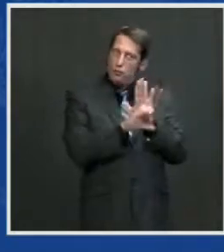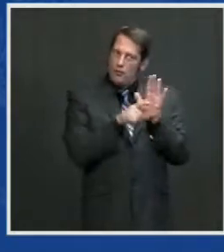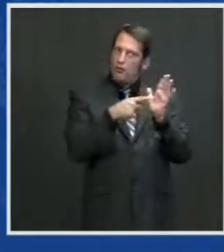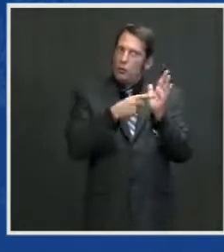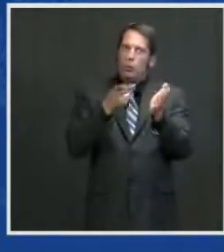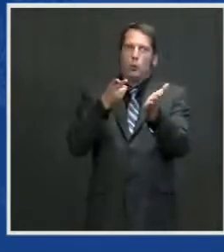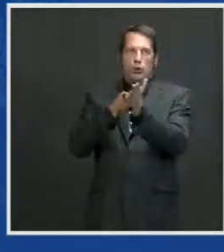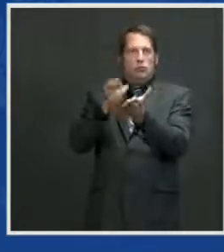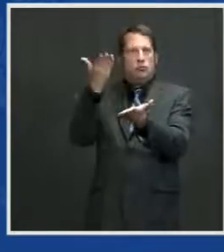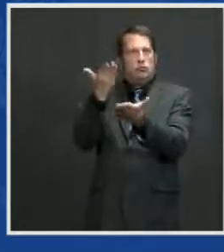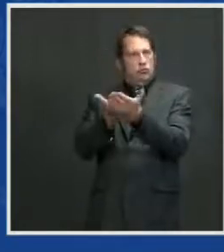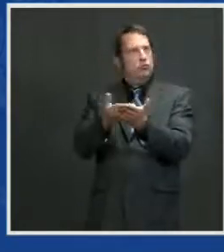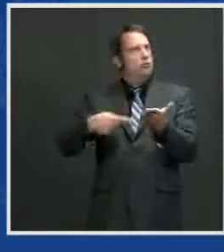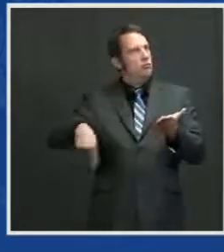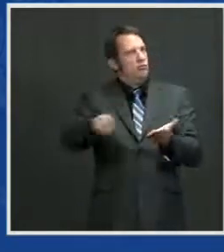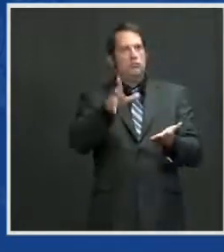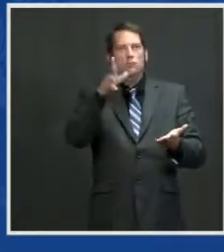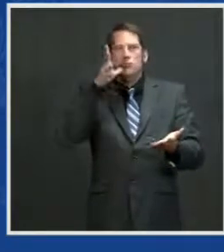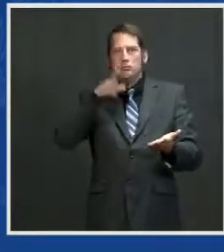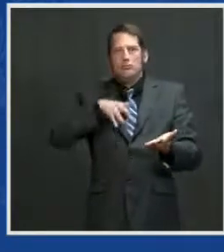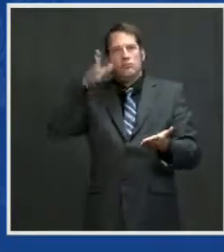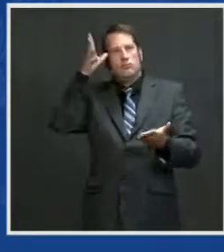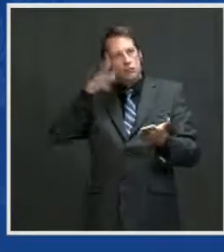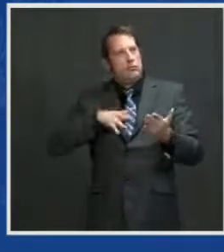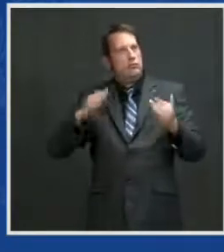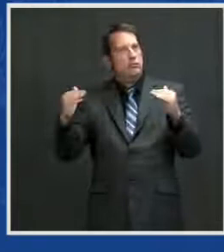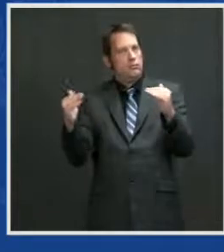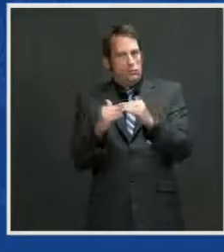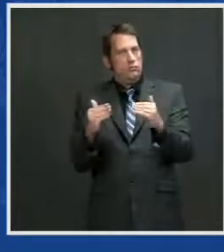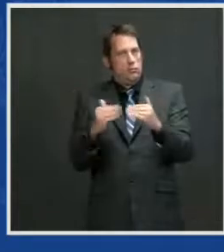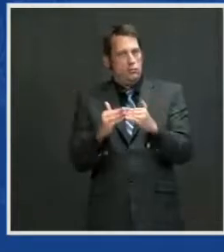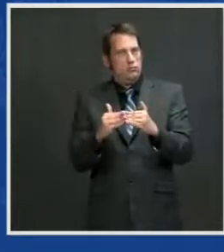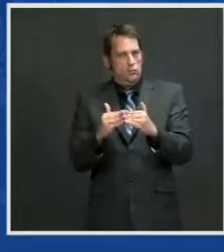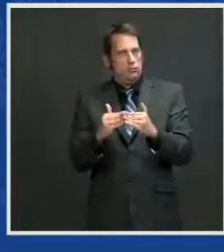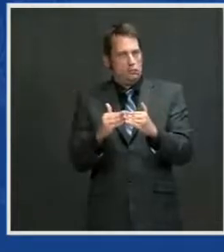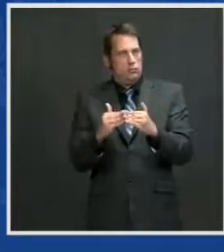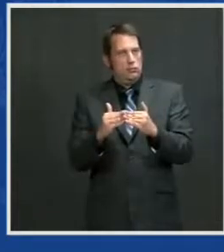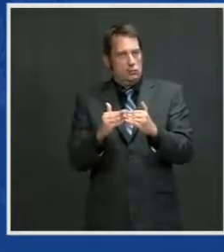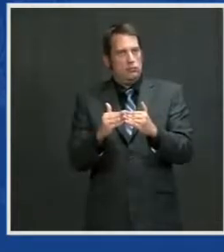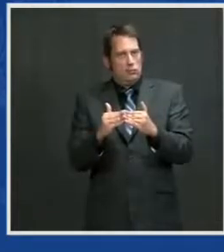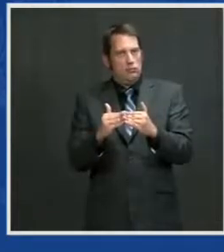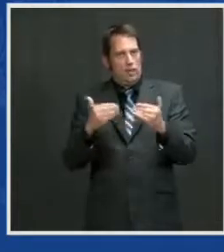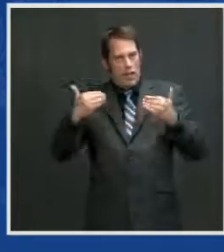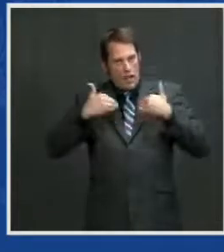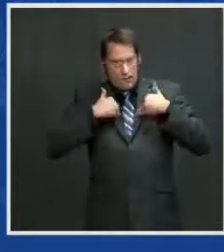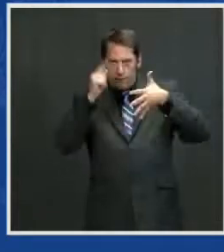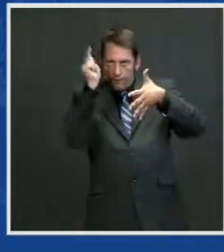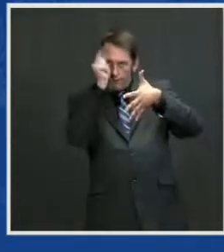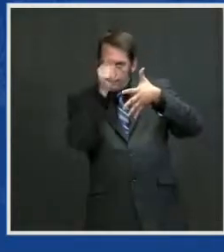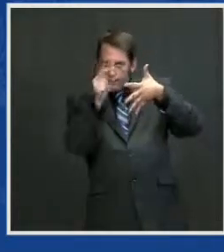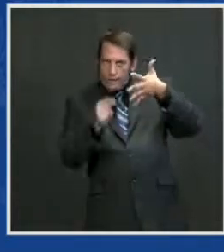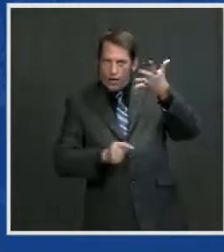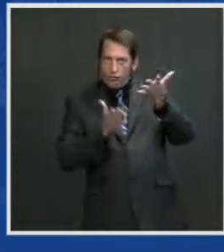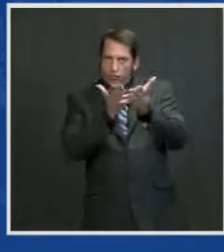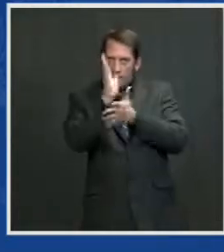endowed by their Creator with certain inalienable rights, including life, liberty, and the pursuit of happiness.